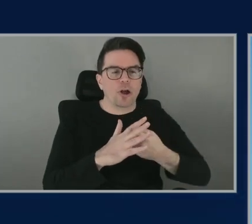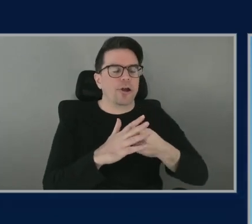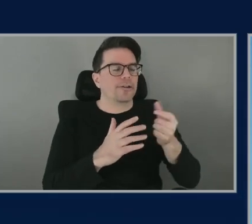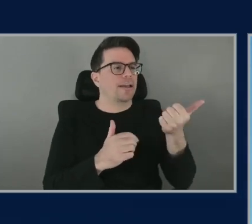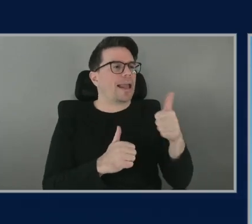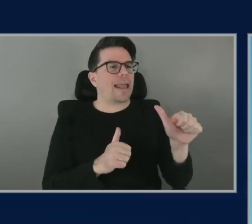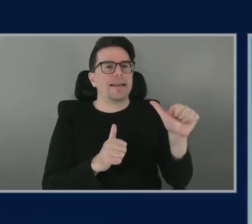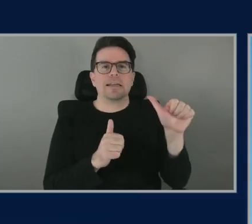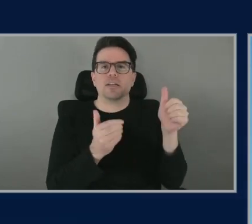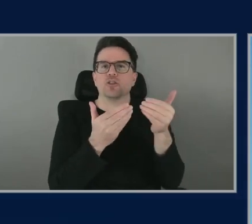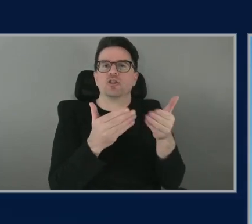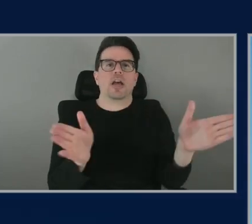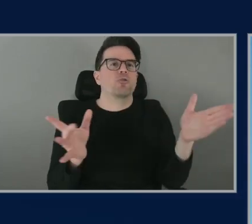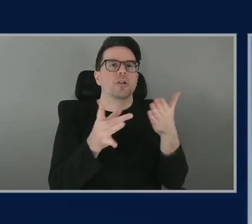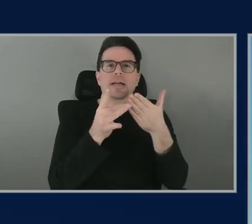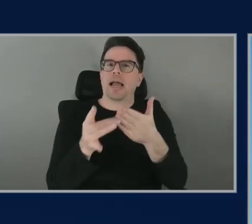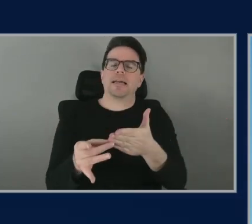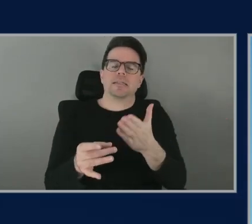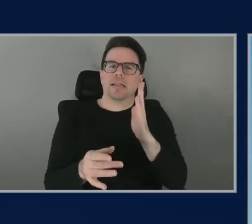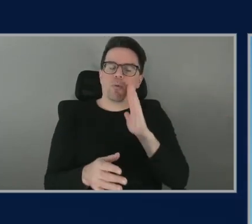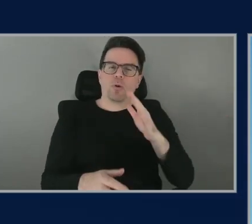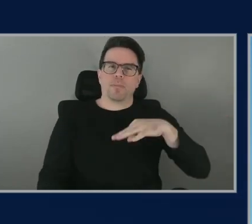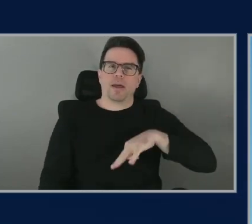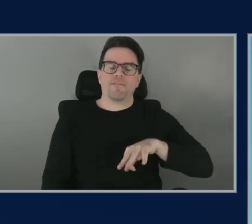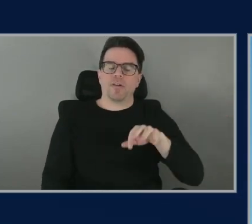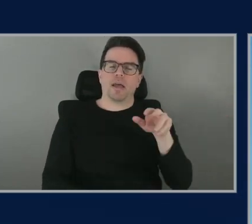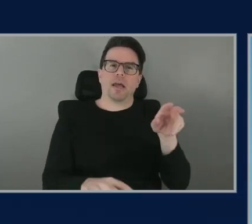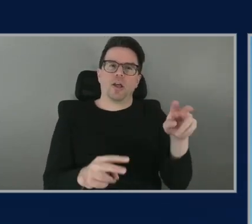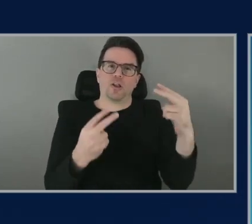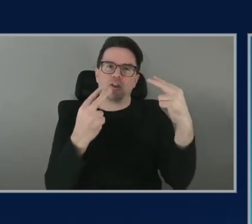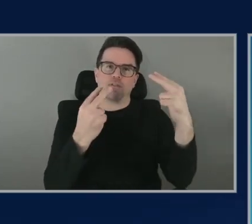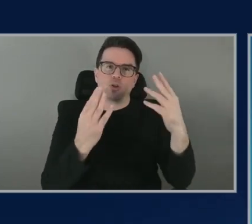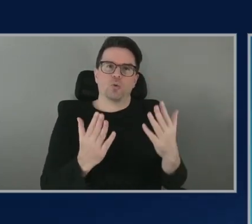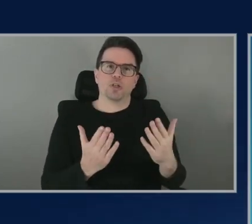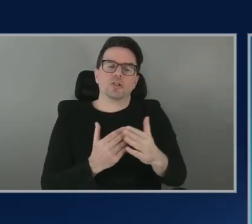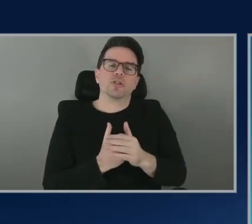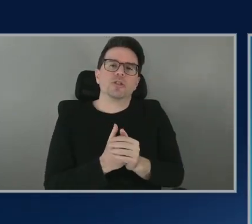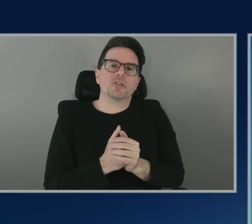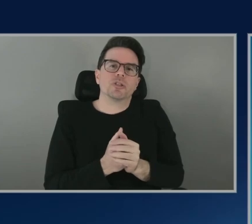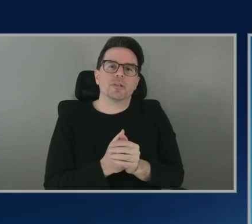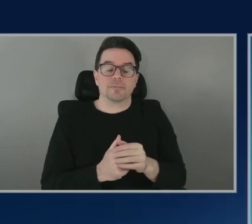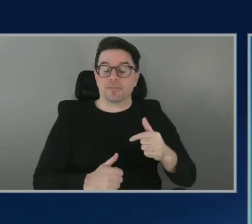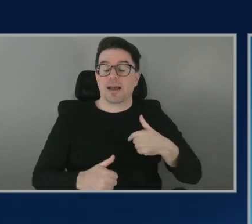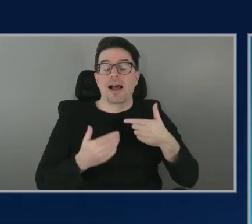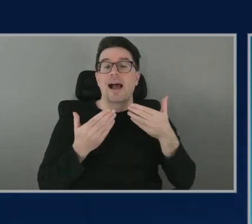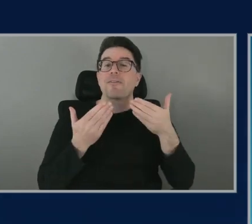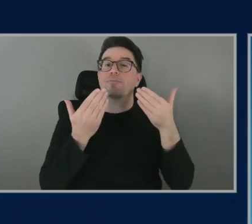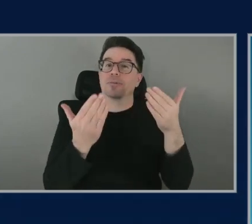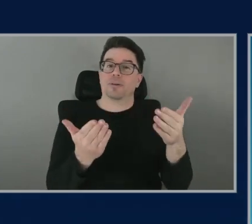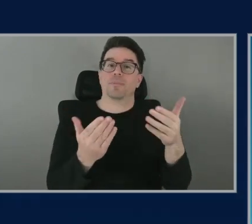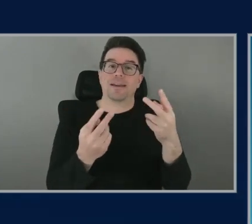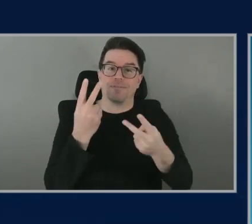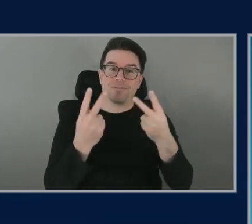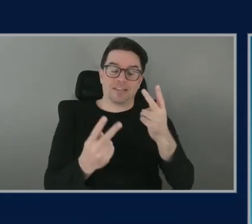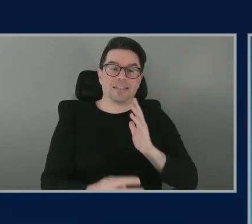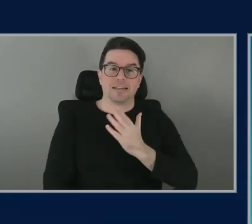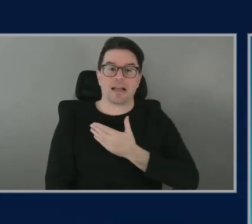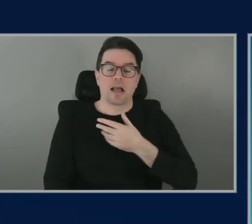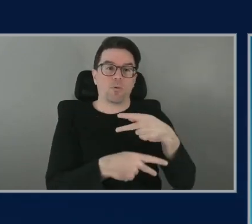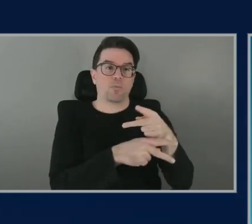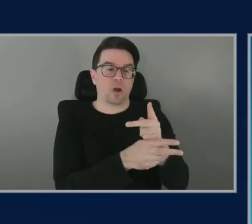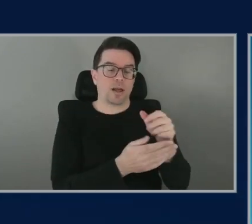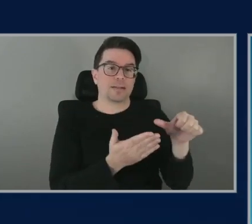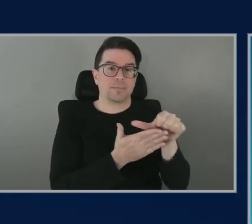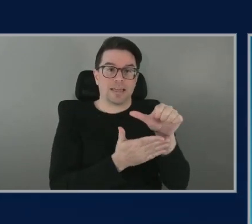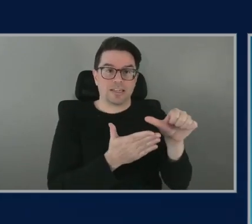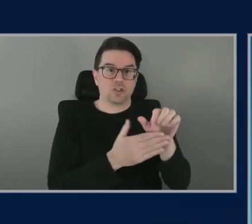um that would be beneficial for the audience to hear from you um i highly recommend visiting our product pages our feature page to get